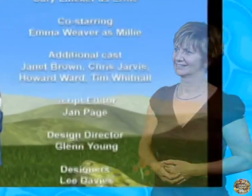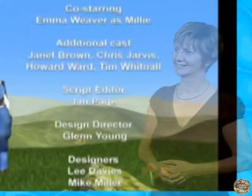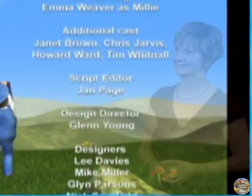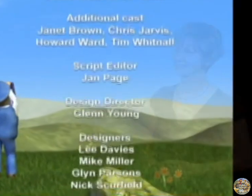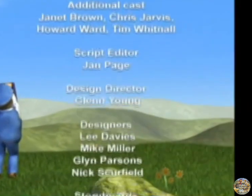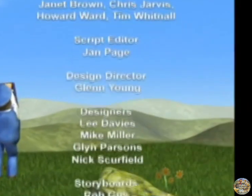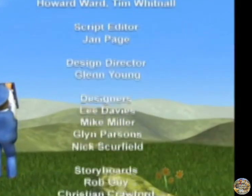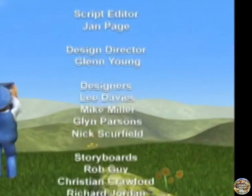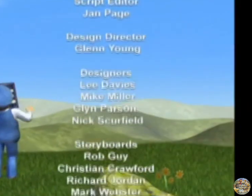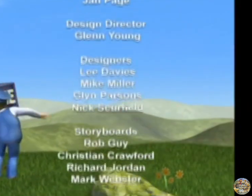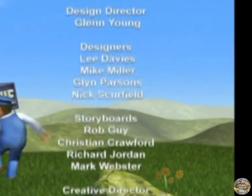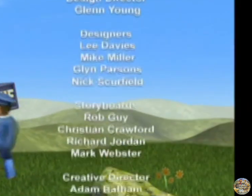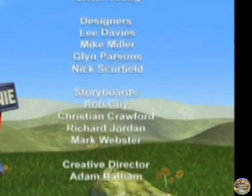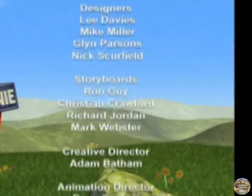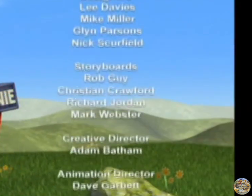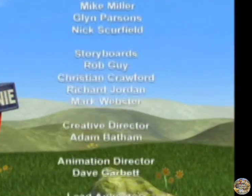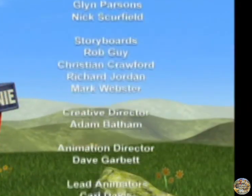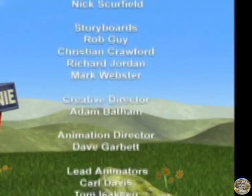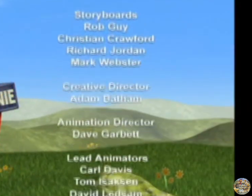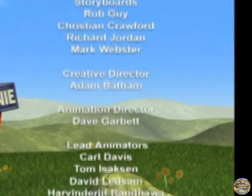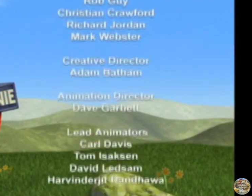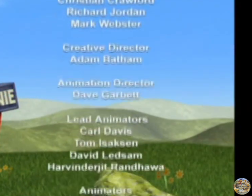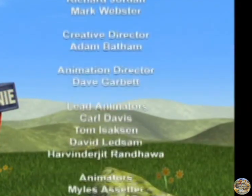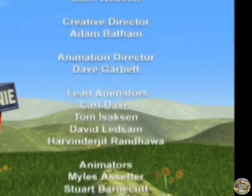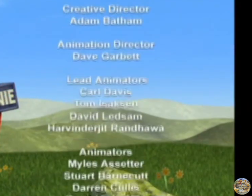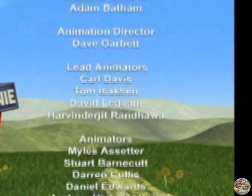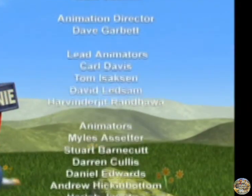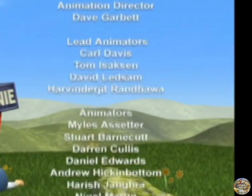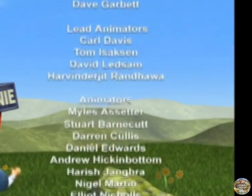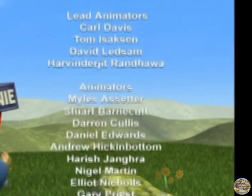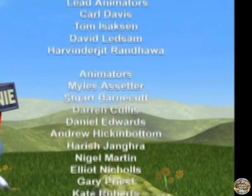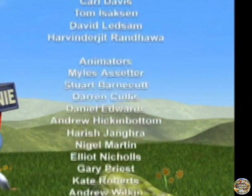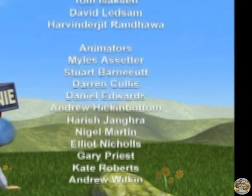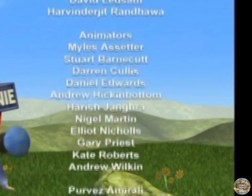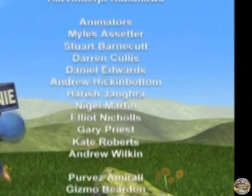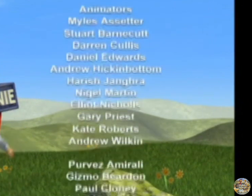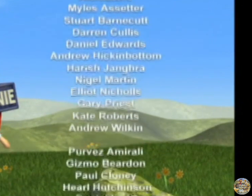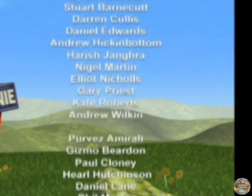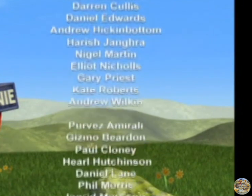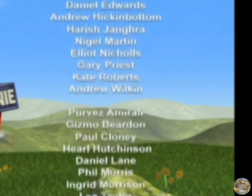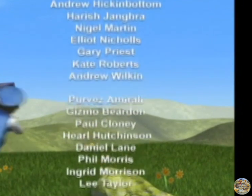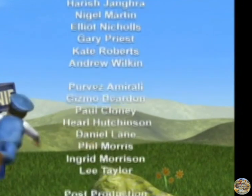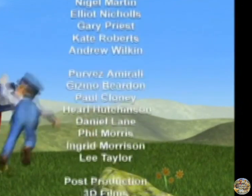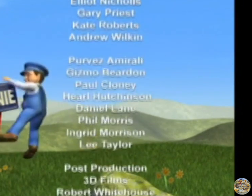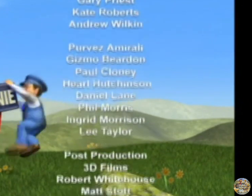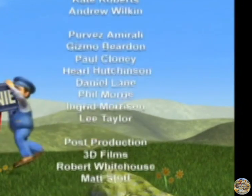Adam Noirmala It's the important sound